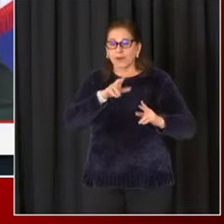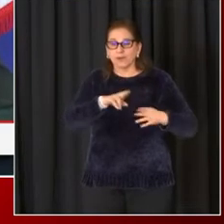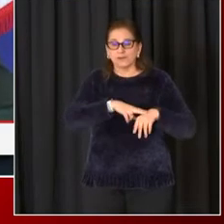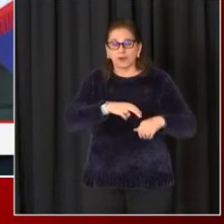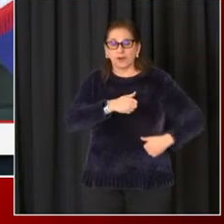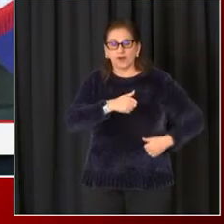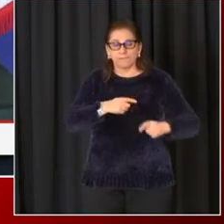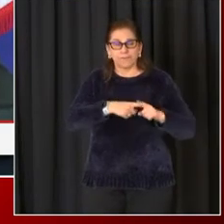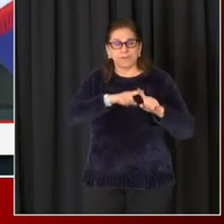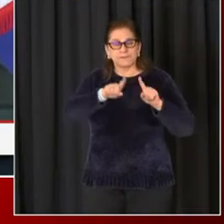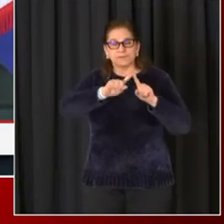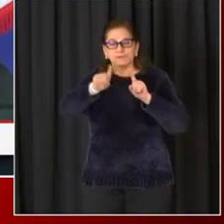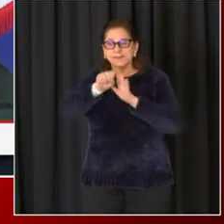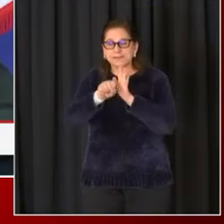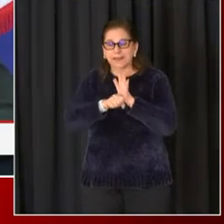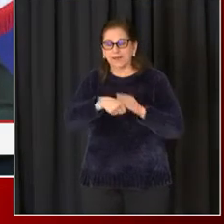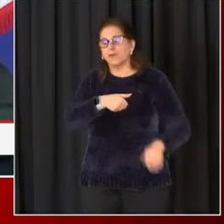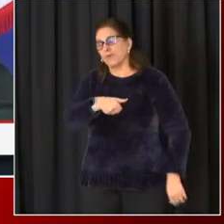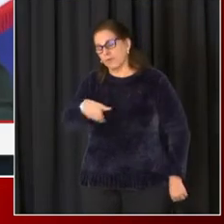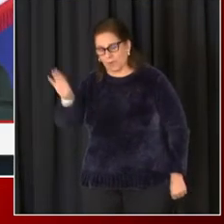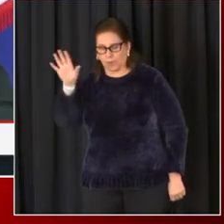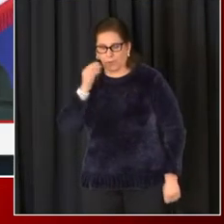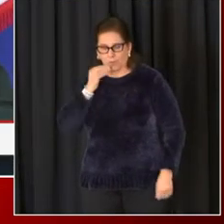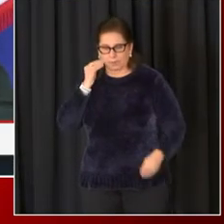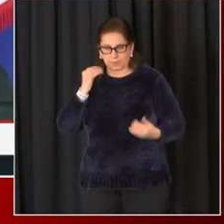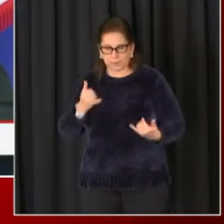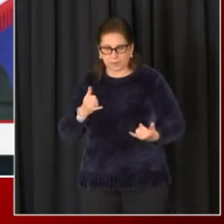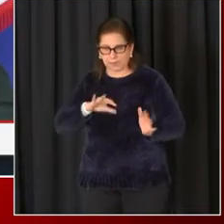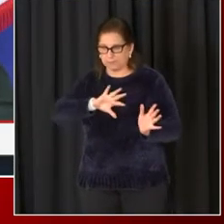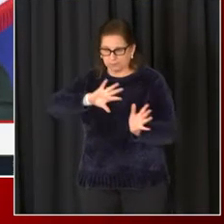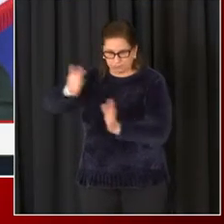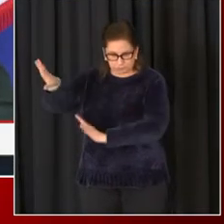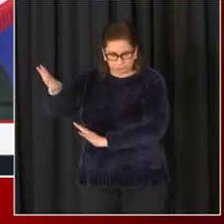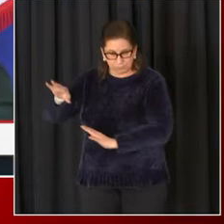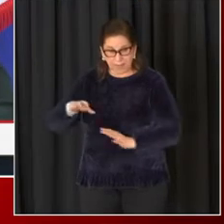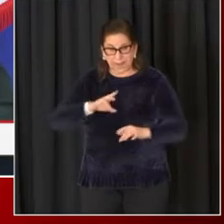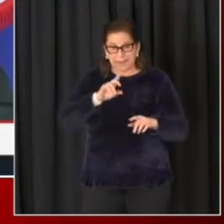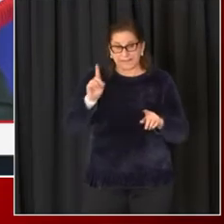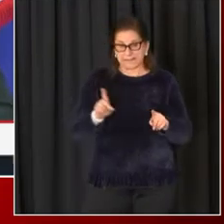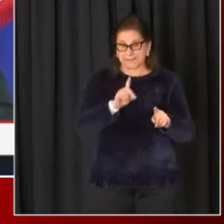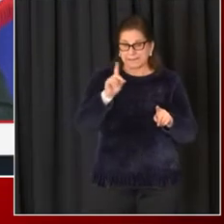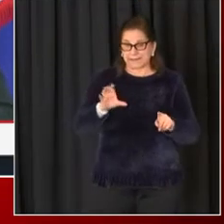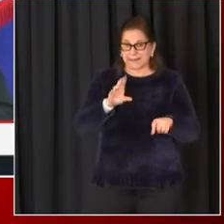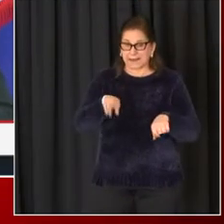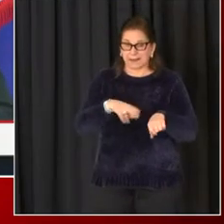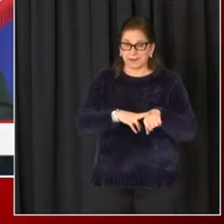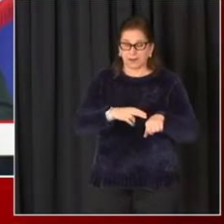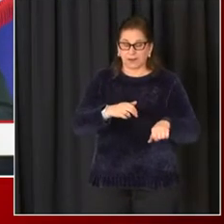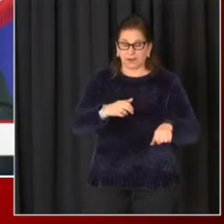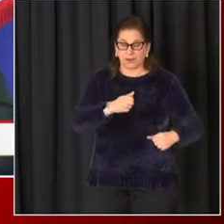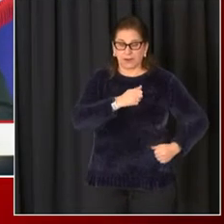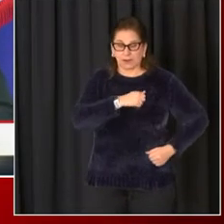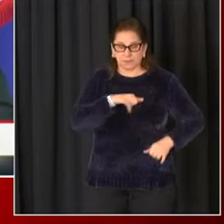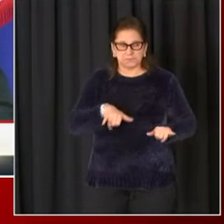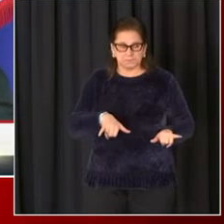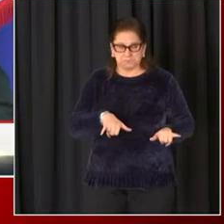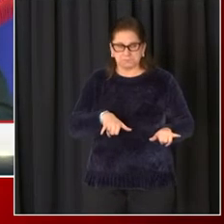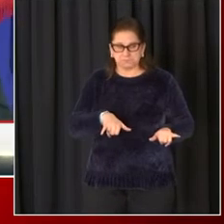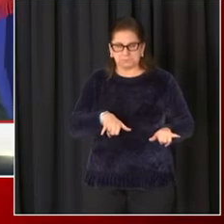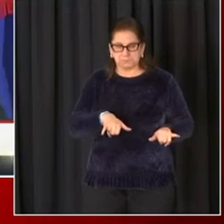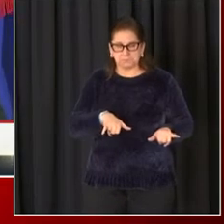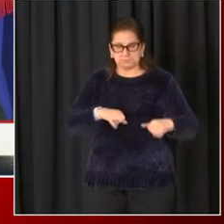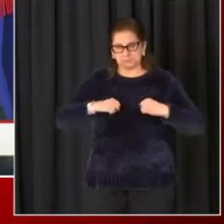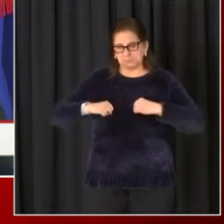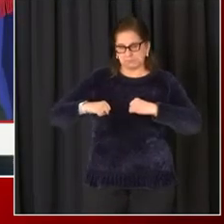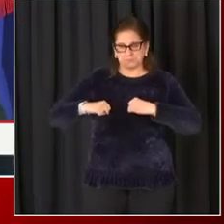those guard are going back to their states. The D.C. National Guard, we are maintaining some guard presence through